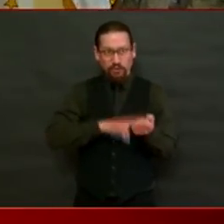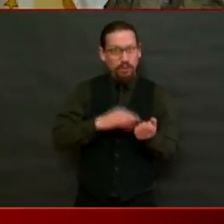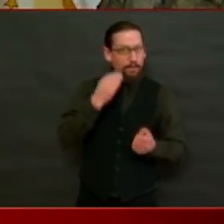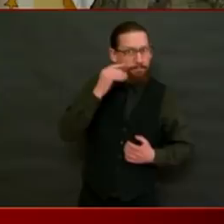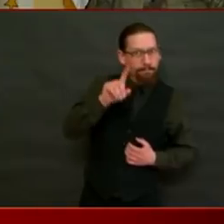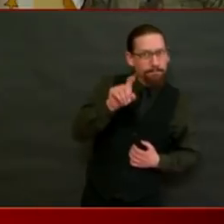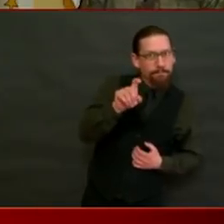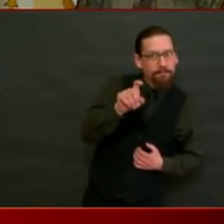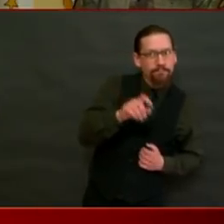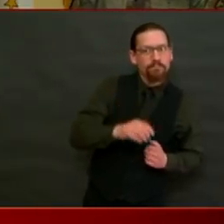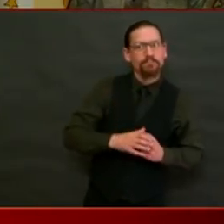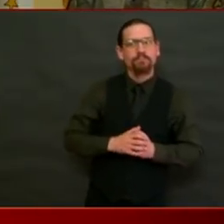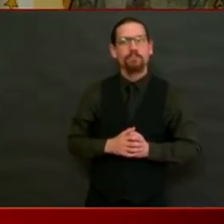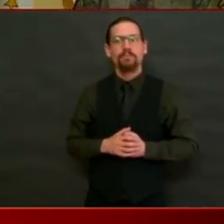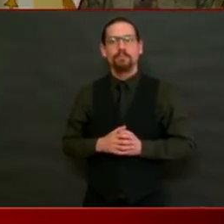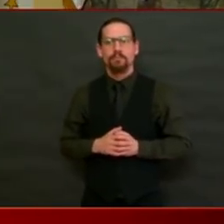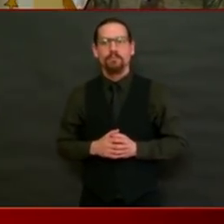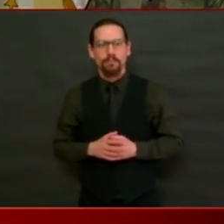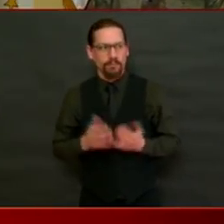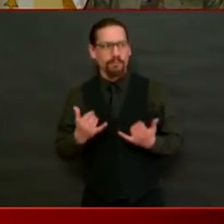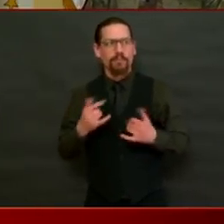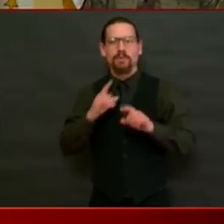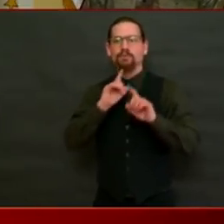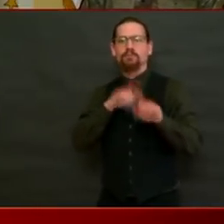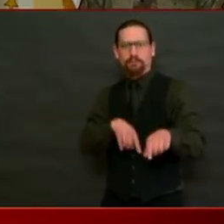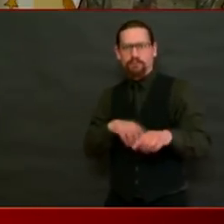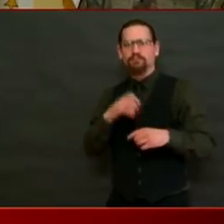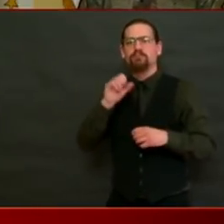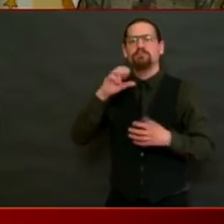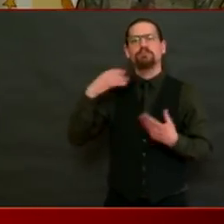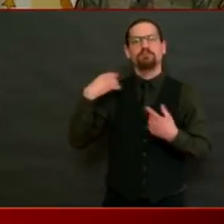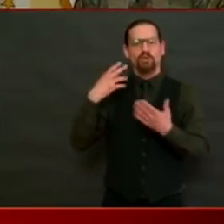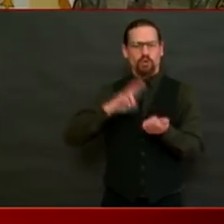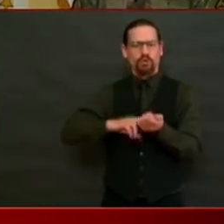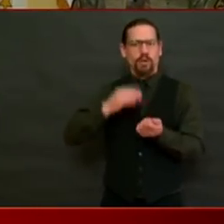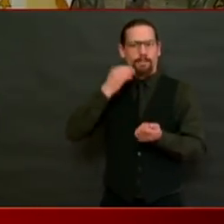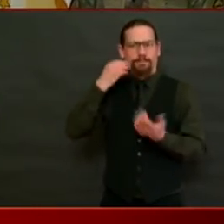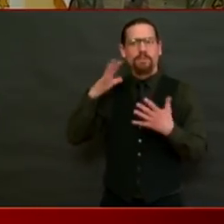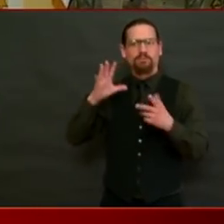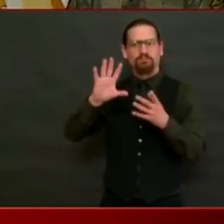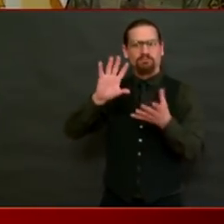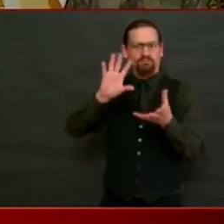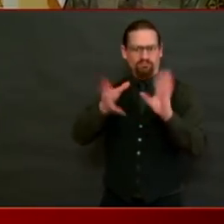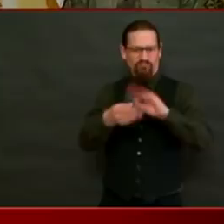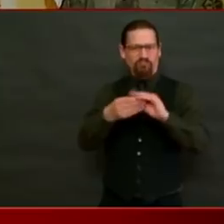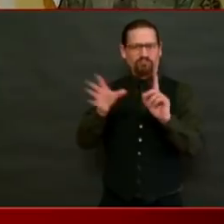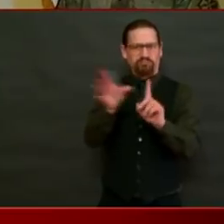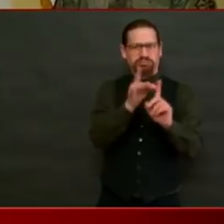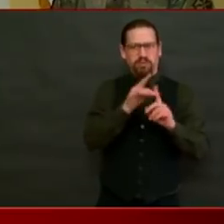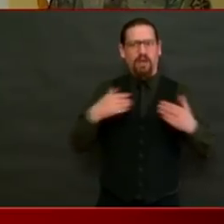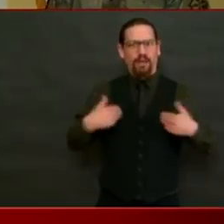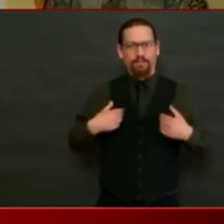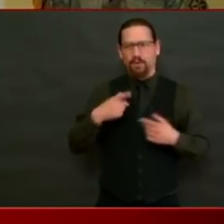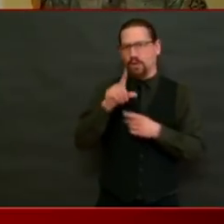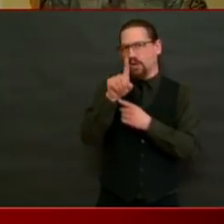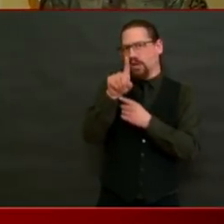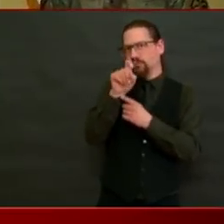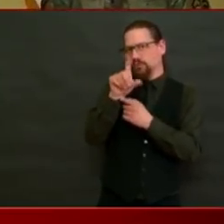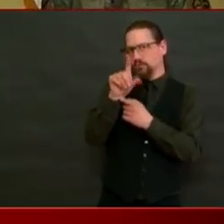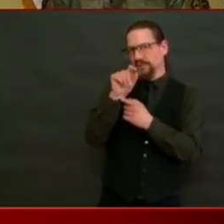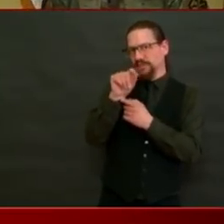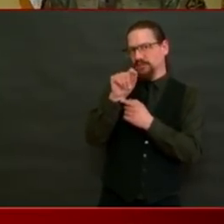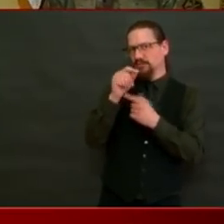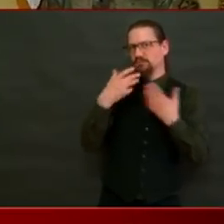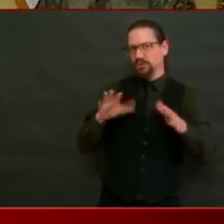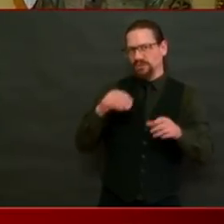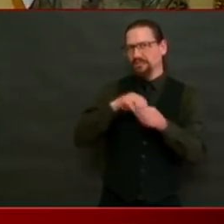120 residents that are positive cases associated with nursing homes. And as I